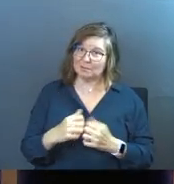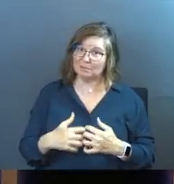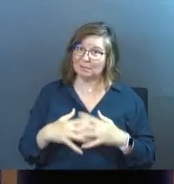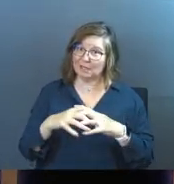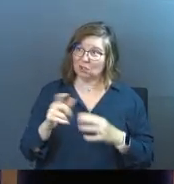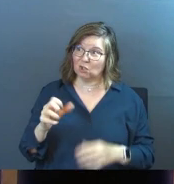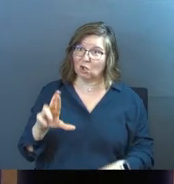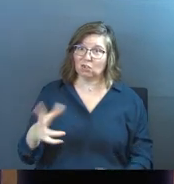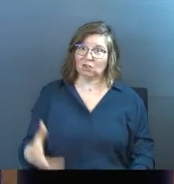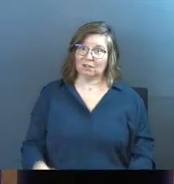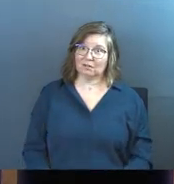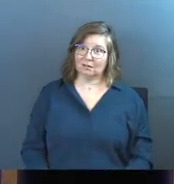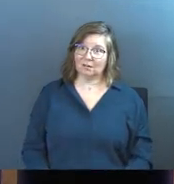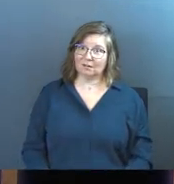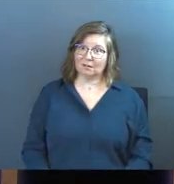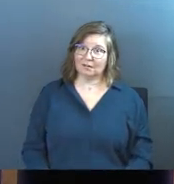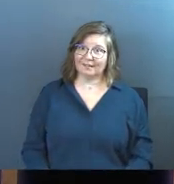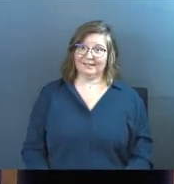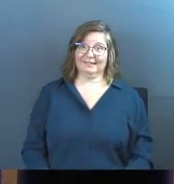an altar.